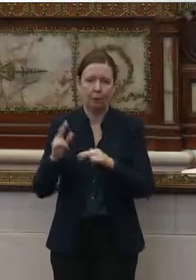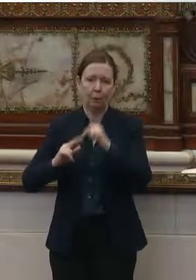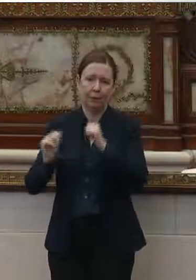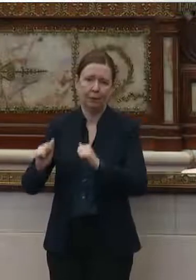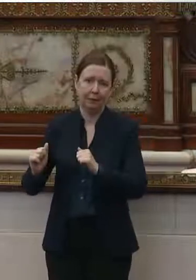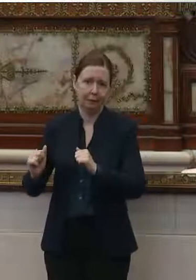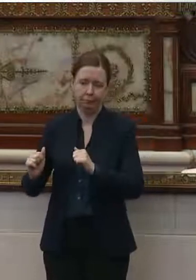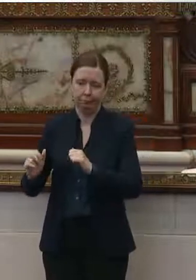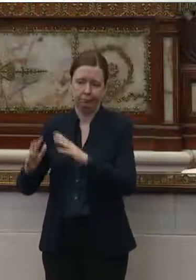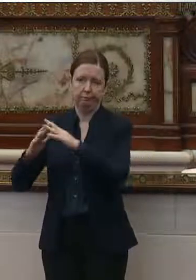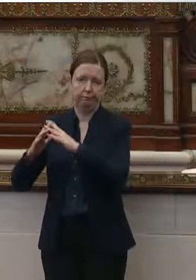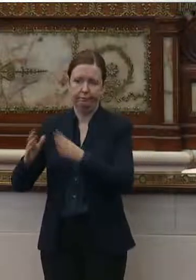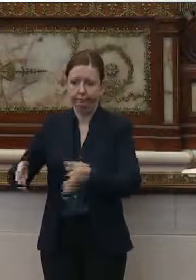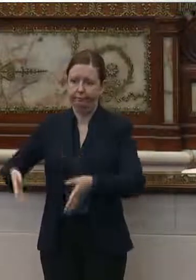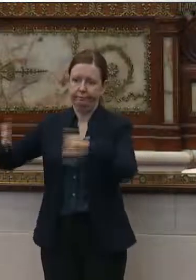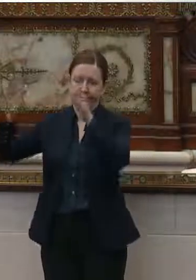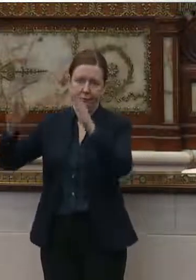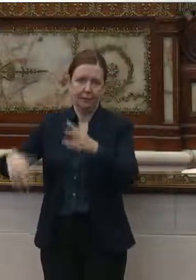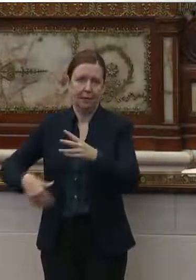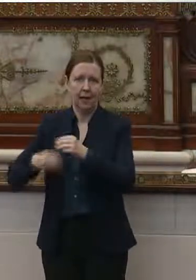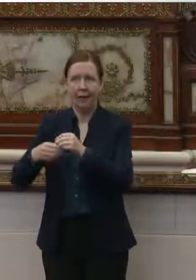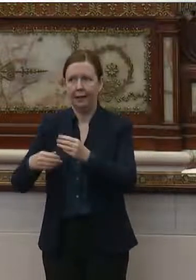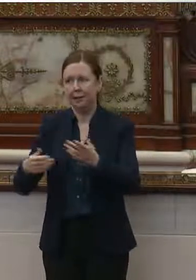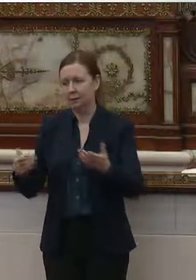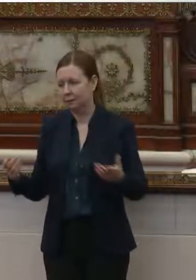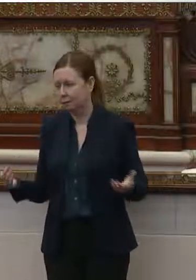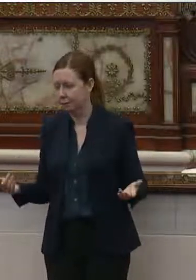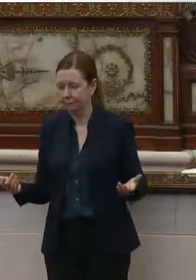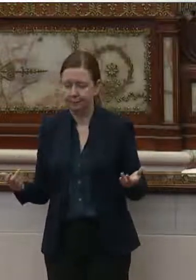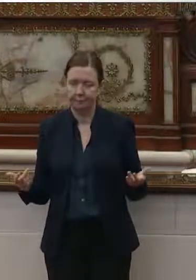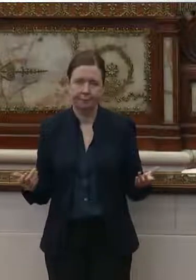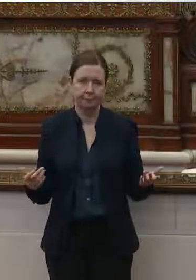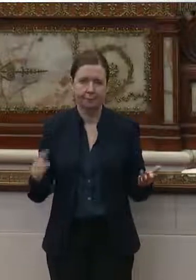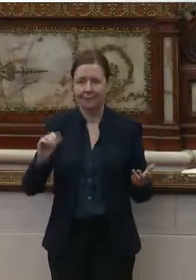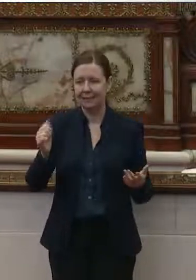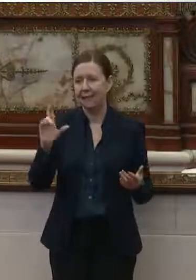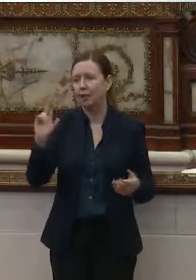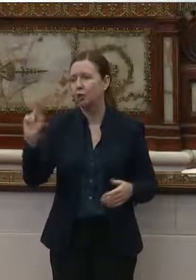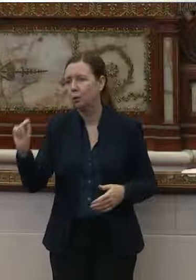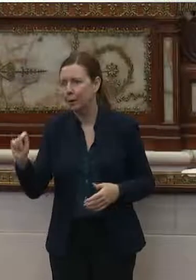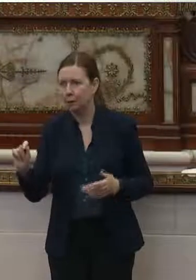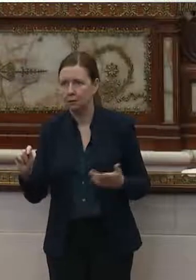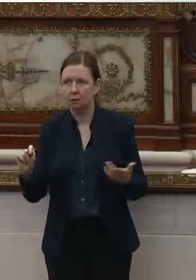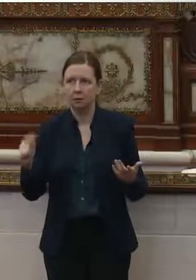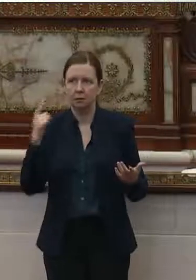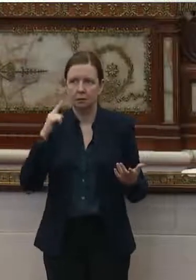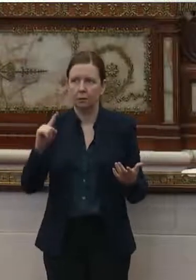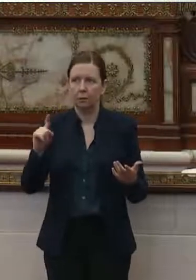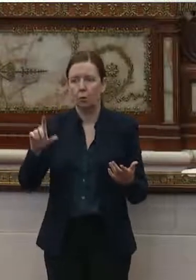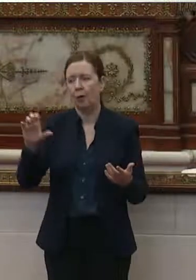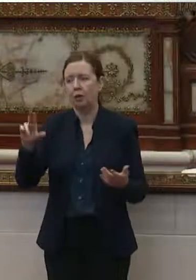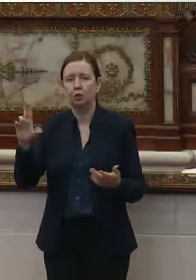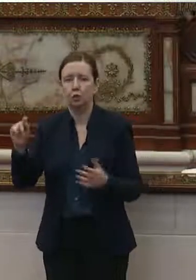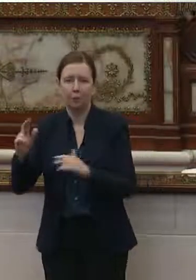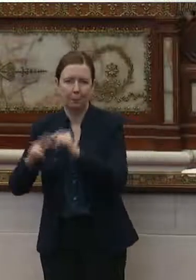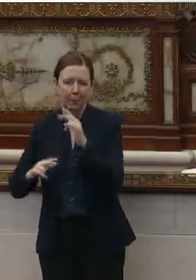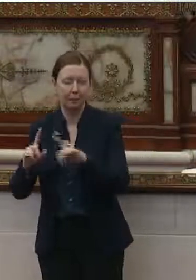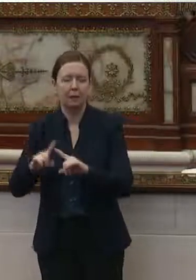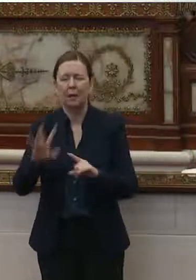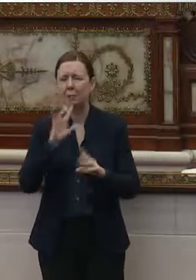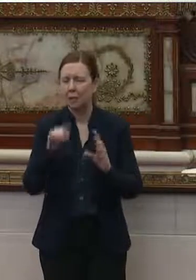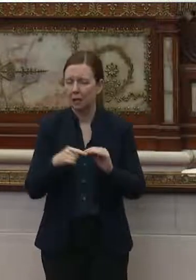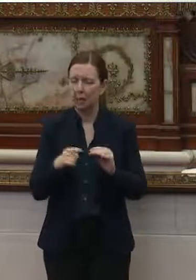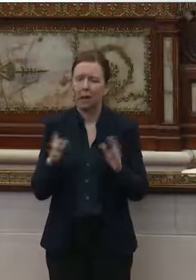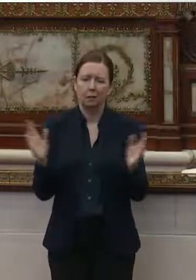great big building and they're adding in, you know, 10 units, you know, for out of 100 unit building. But I'm talking